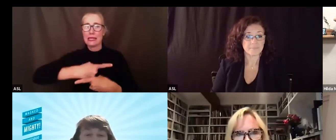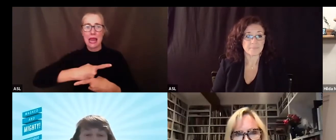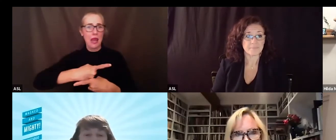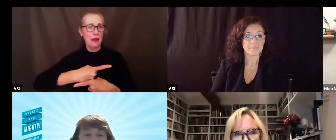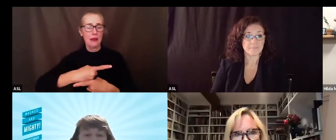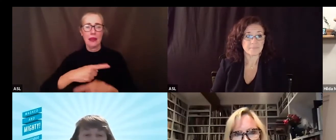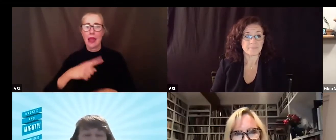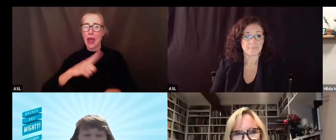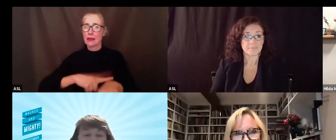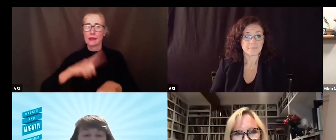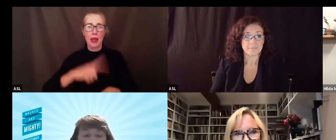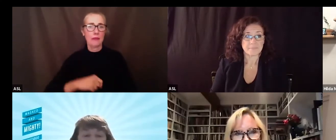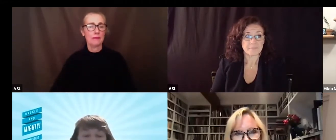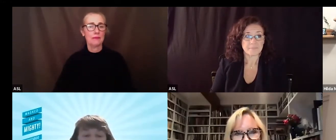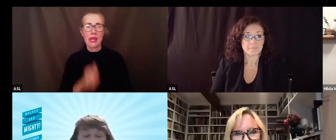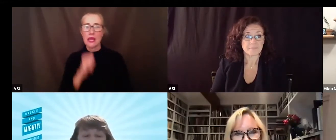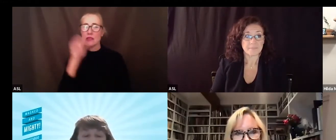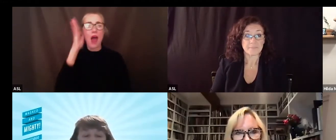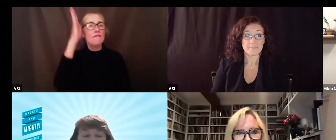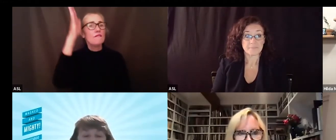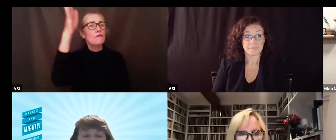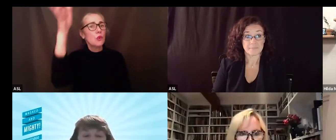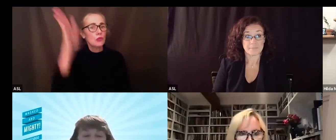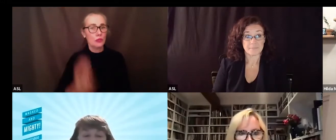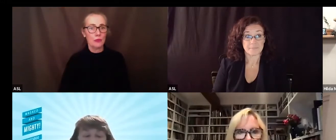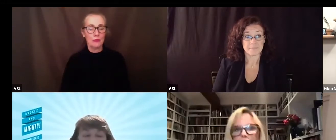thank you next we have karen mcbride